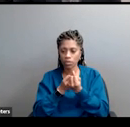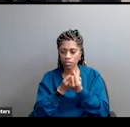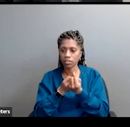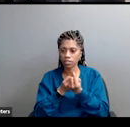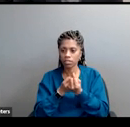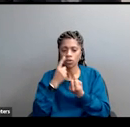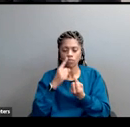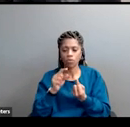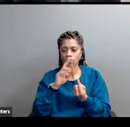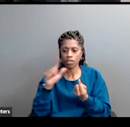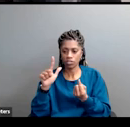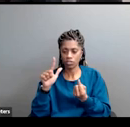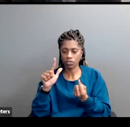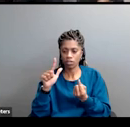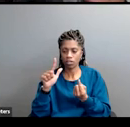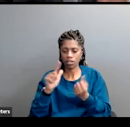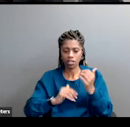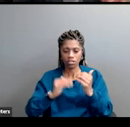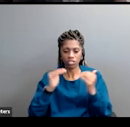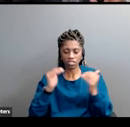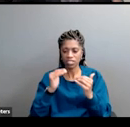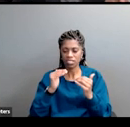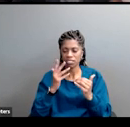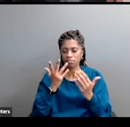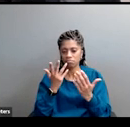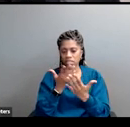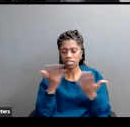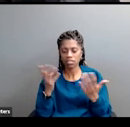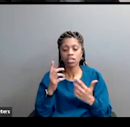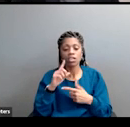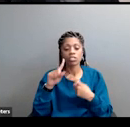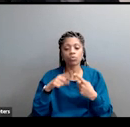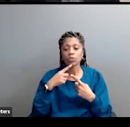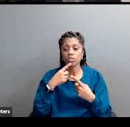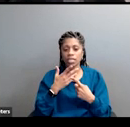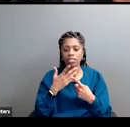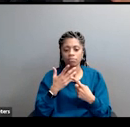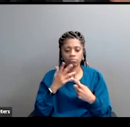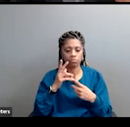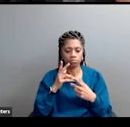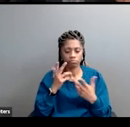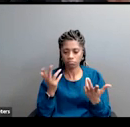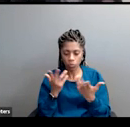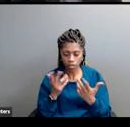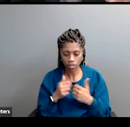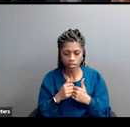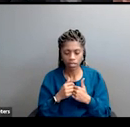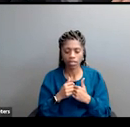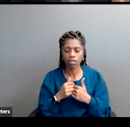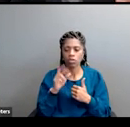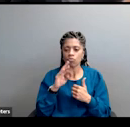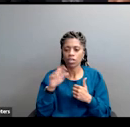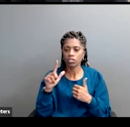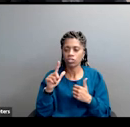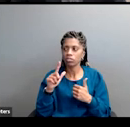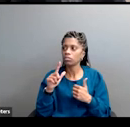for racial justice initiatives. Because once you say to people, racial solidarity is